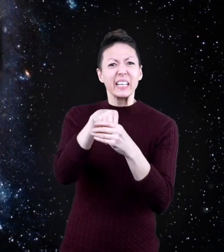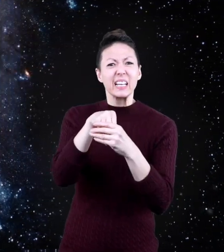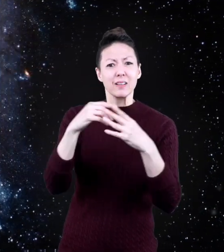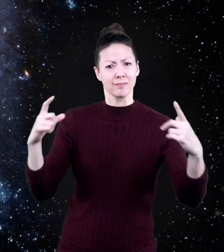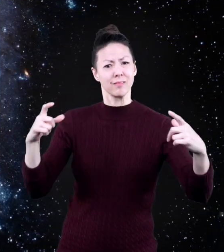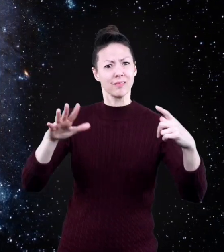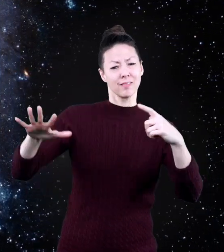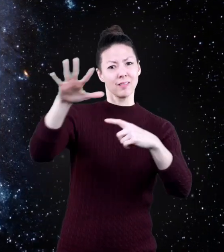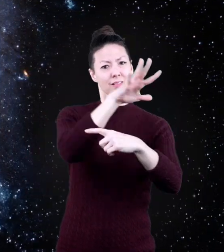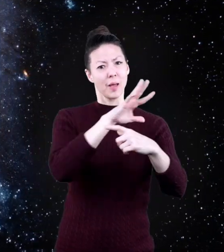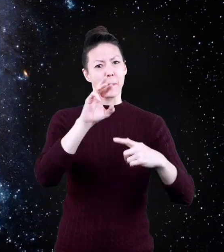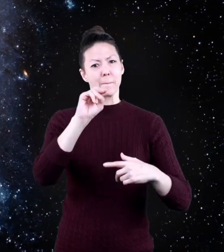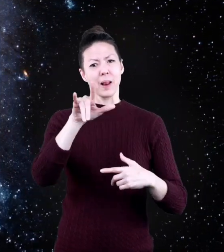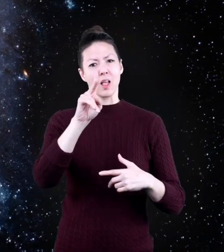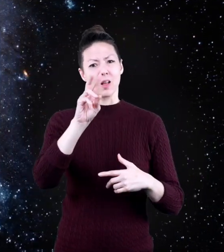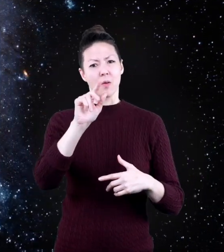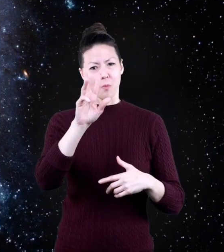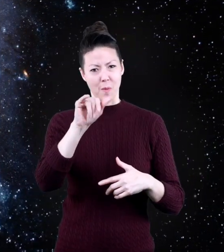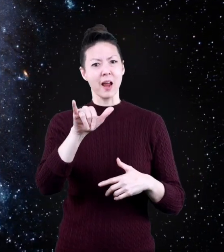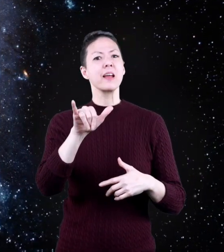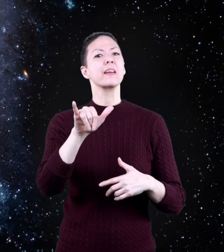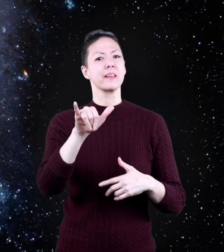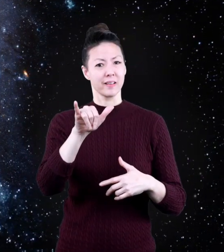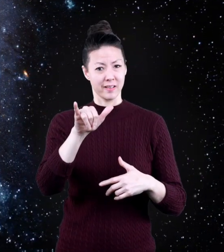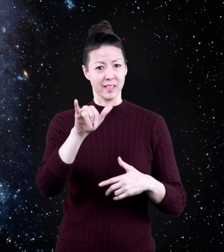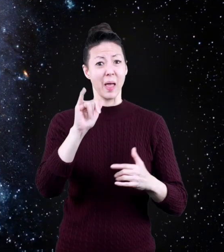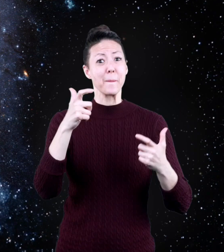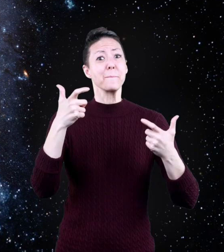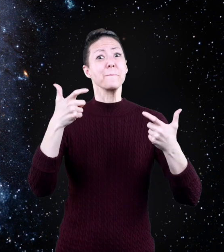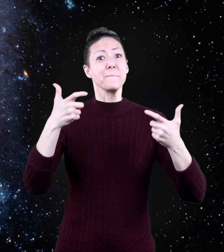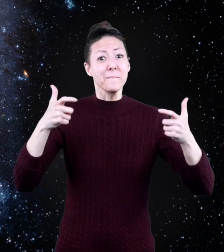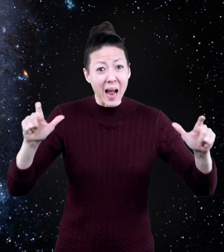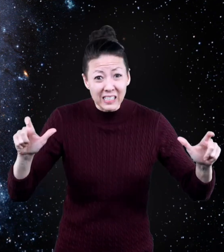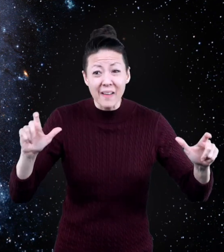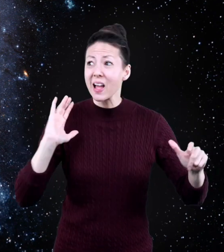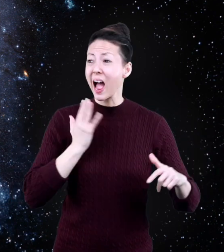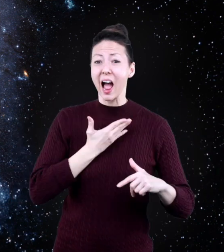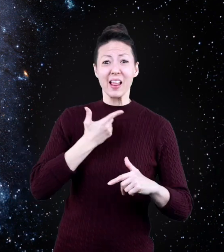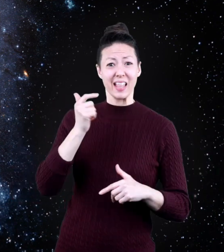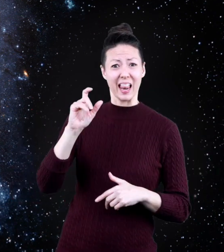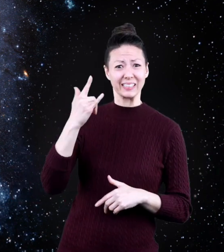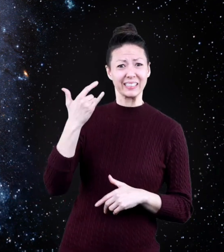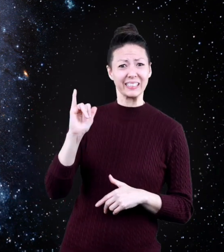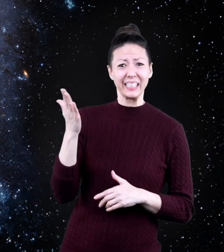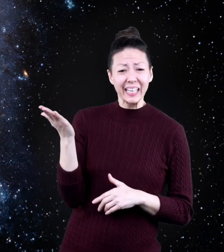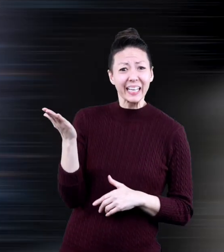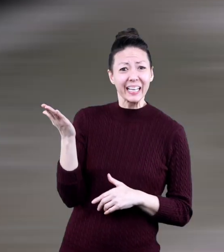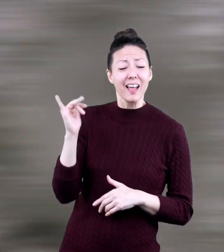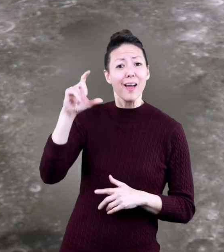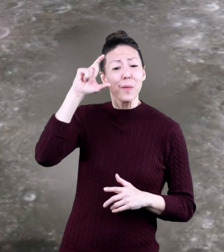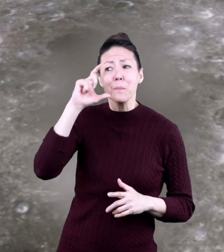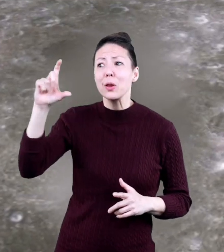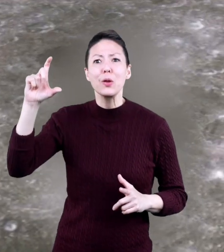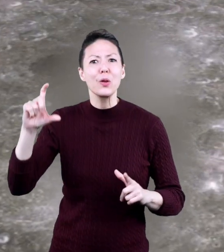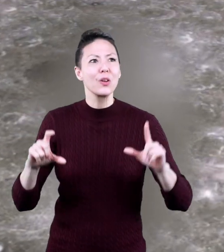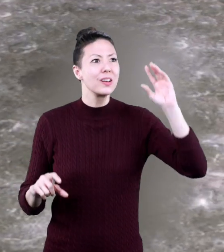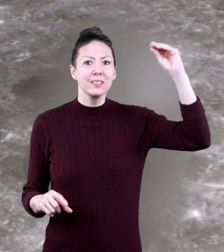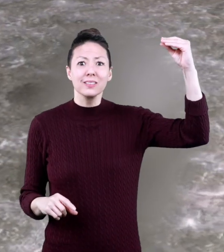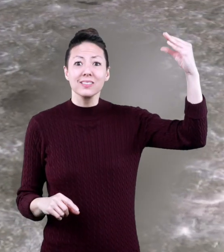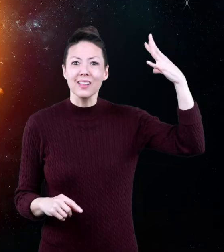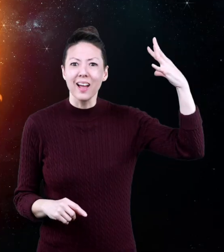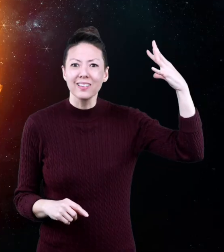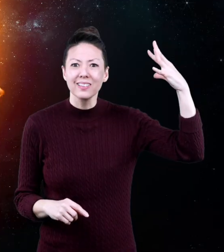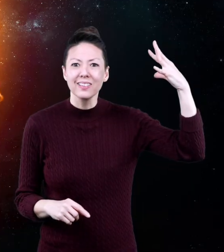the Milky Way Galaxy, which gives you an idea just how massive our galaxy really is. The moon,